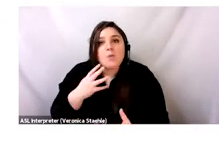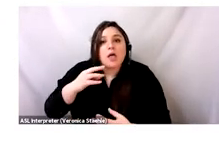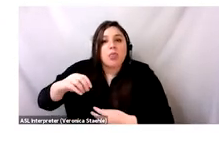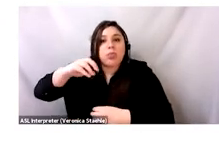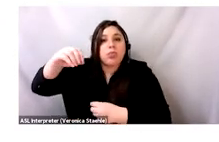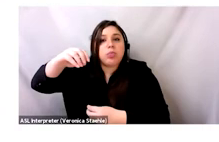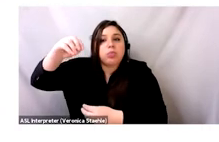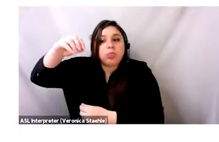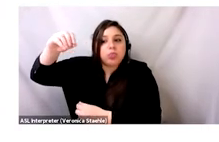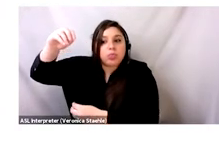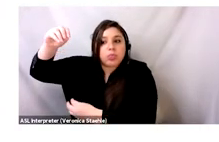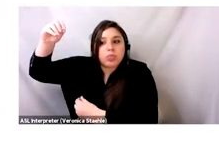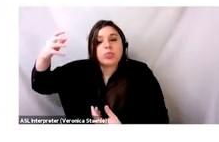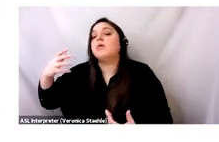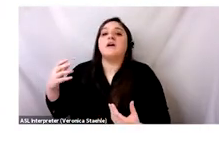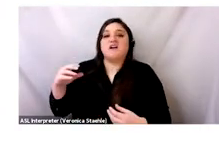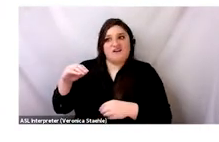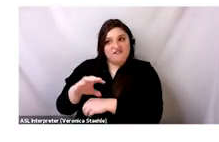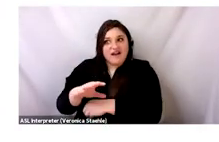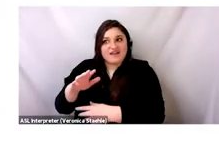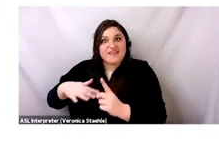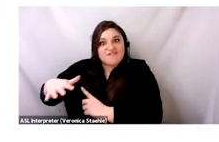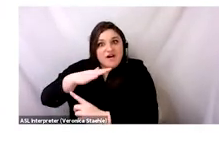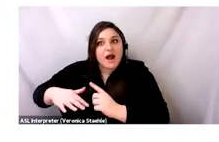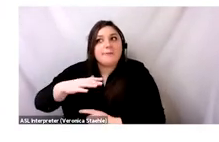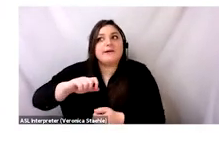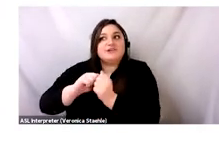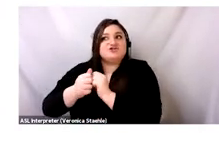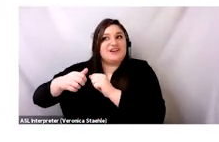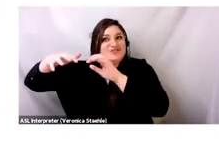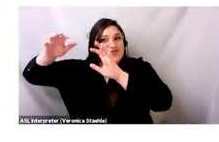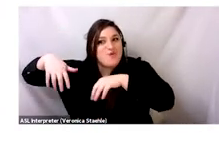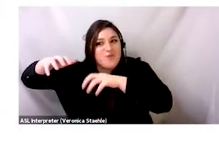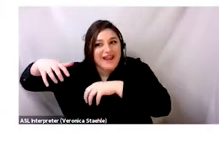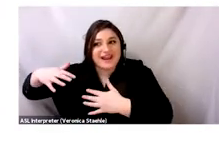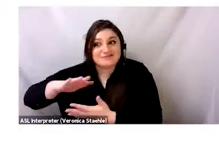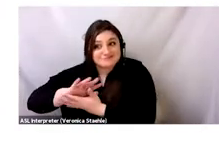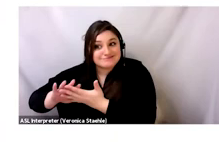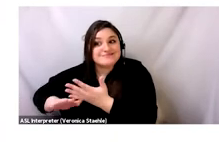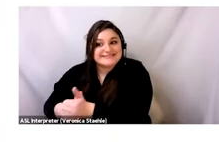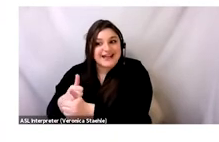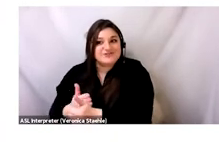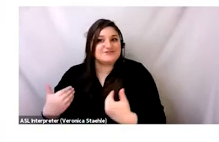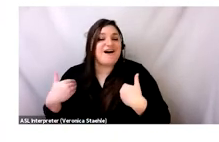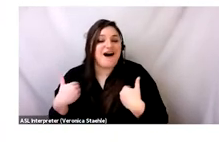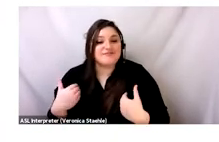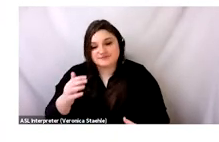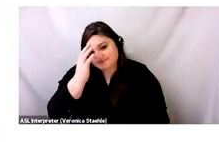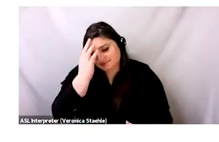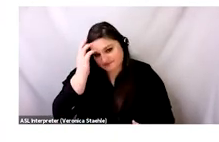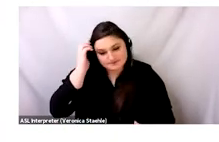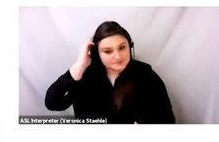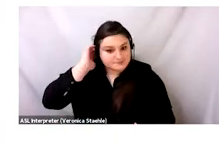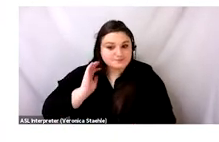And the truth is that no one really knows exactly how much harm this clothing is doing to the marine environment. That is something we're trying to learn more